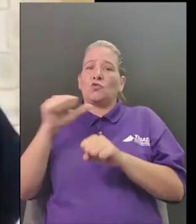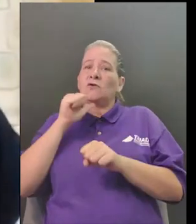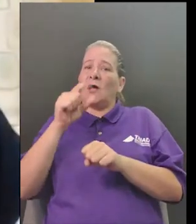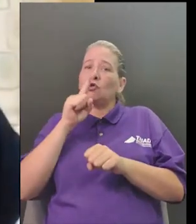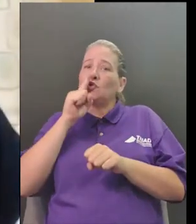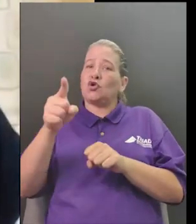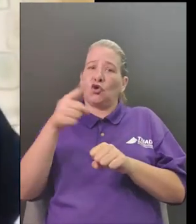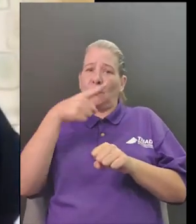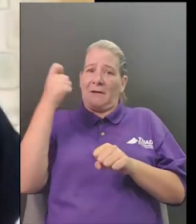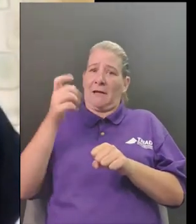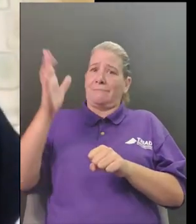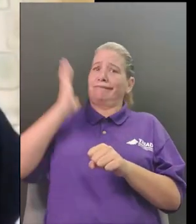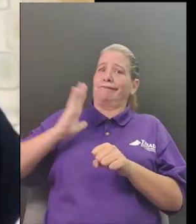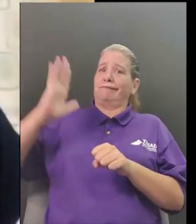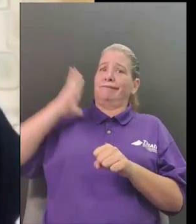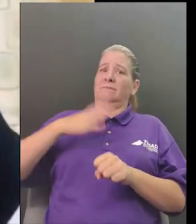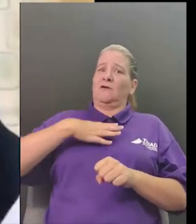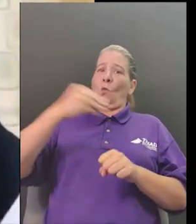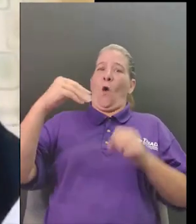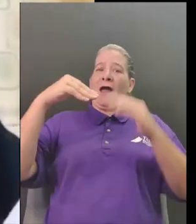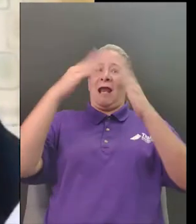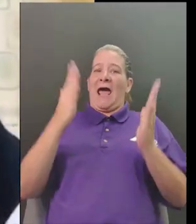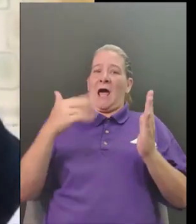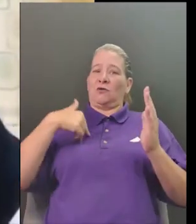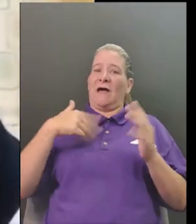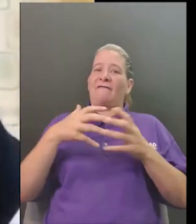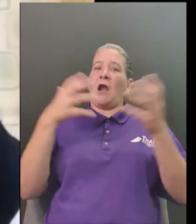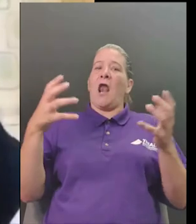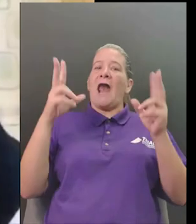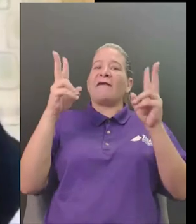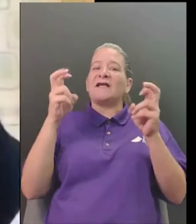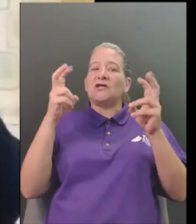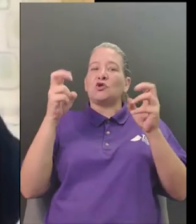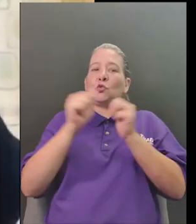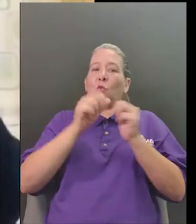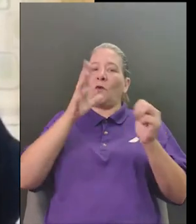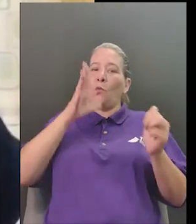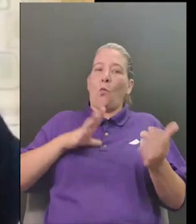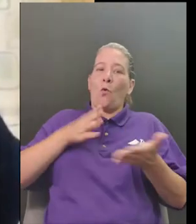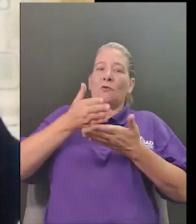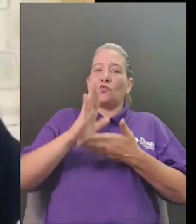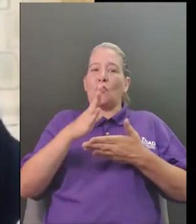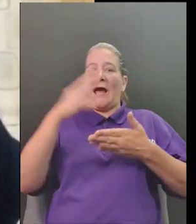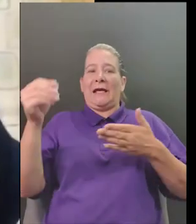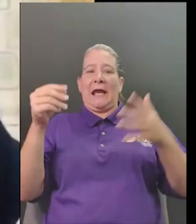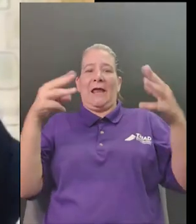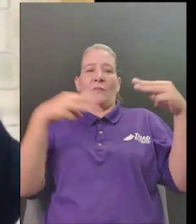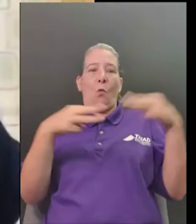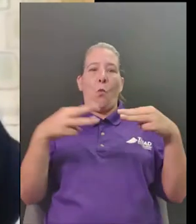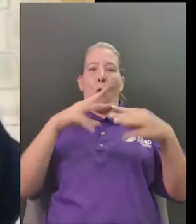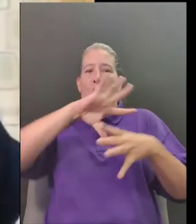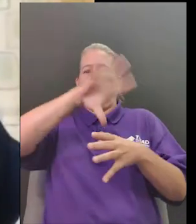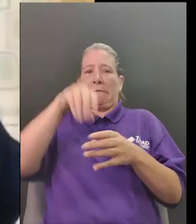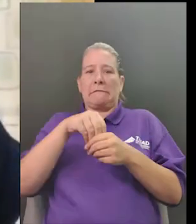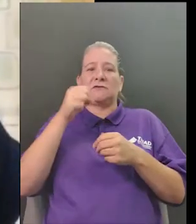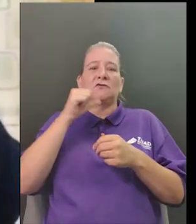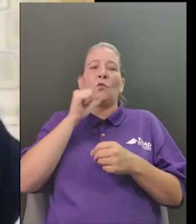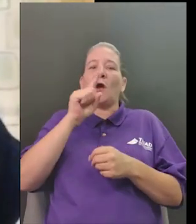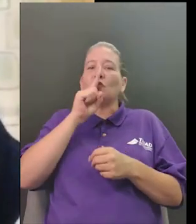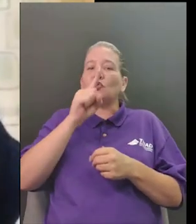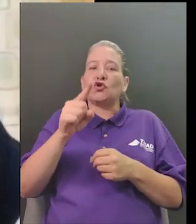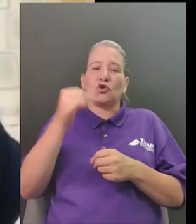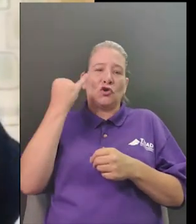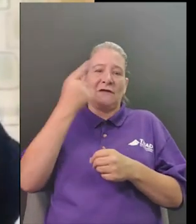really long weekend and they use it to travel and enjoy themselves so it wasn't until more recently um